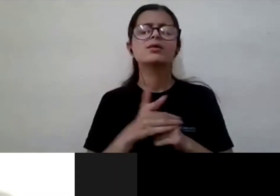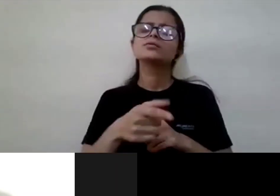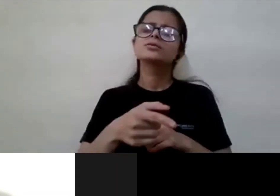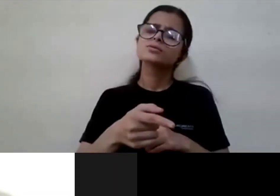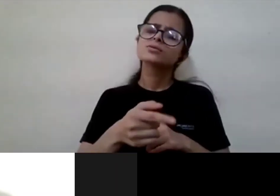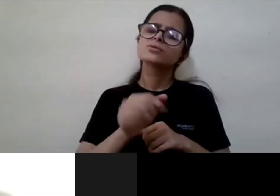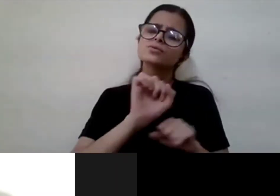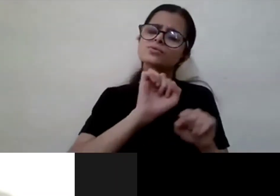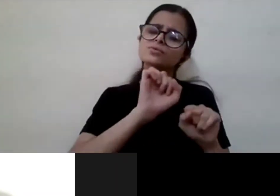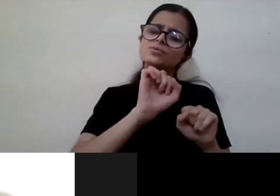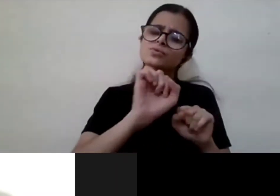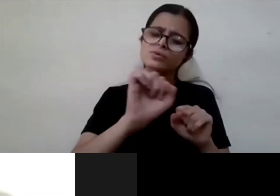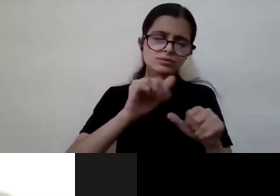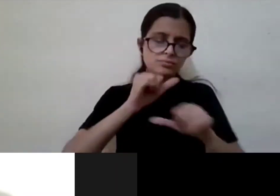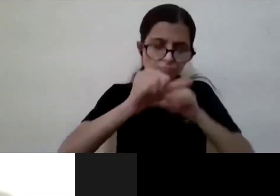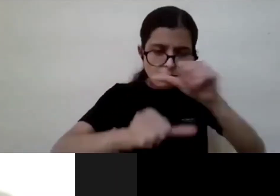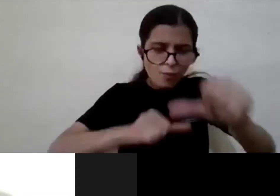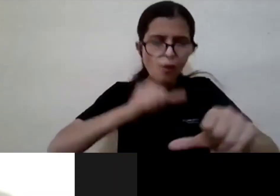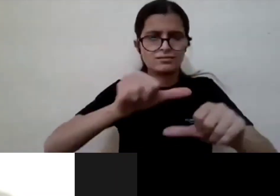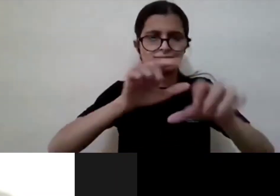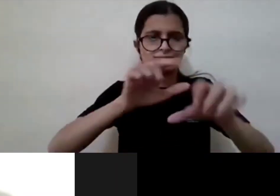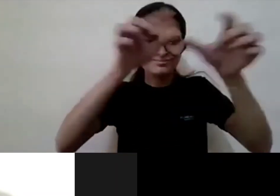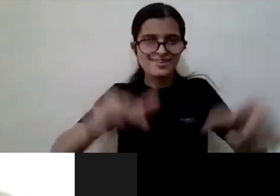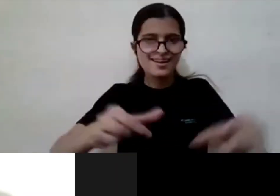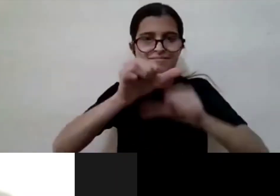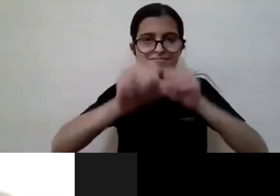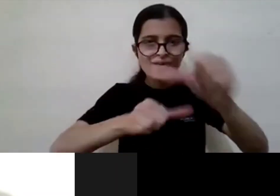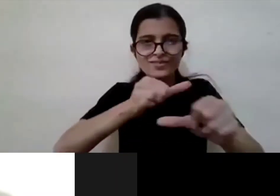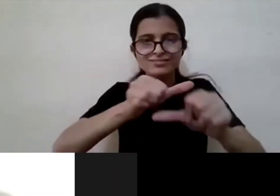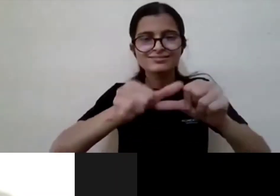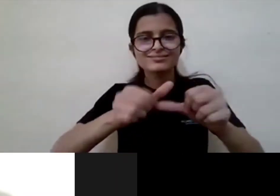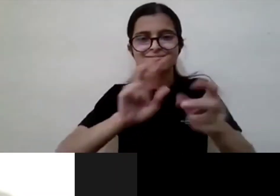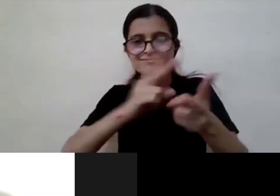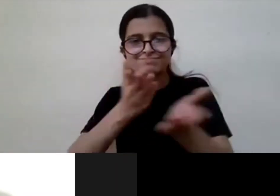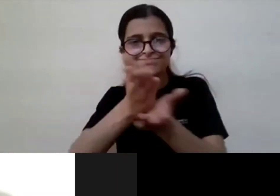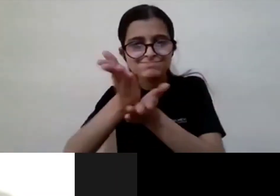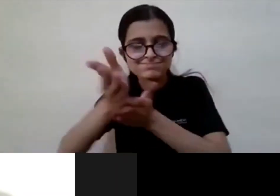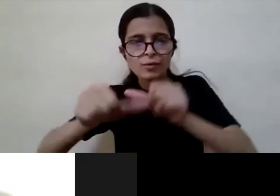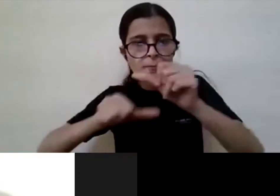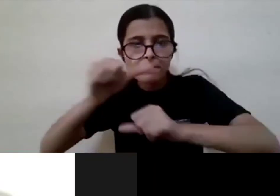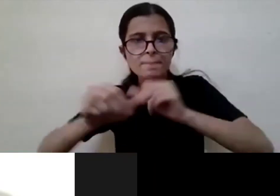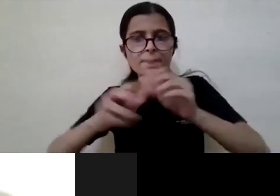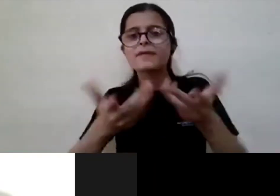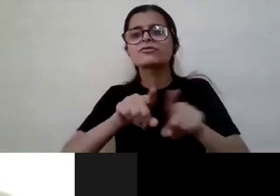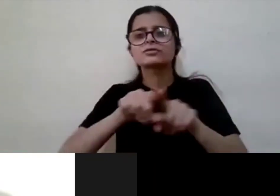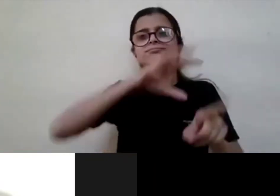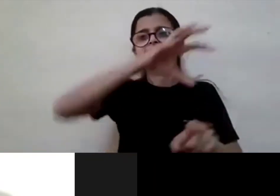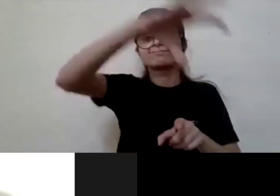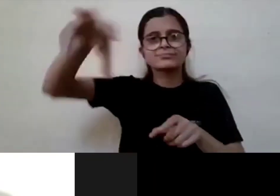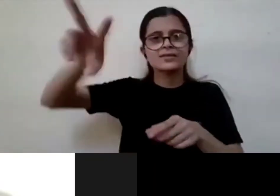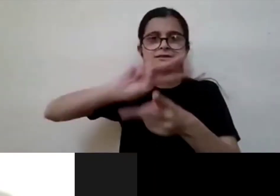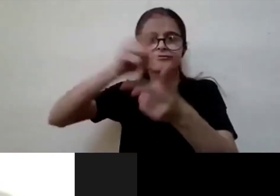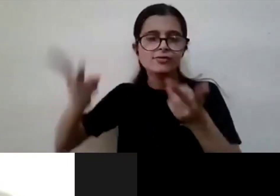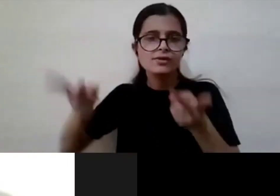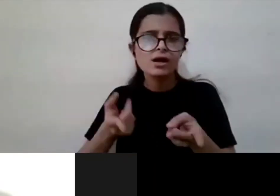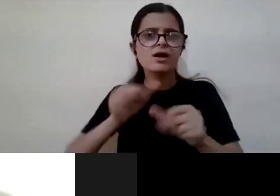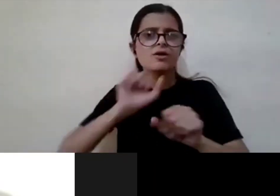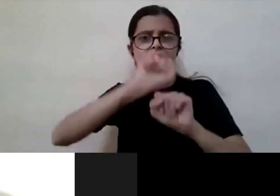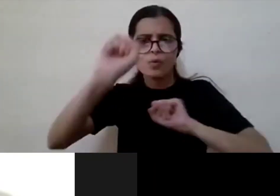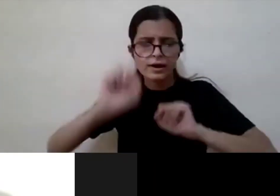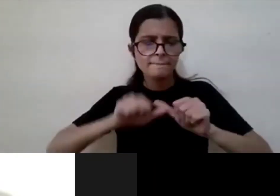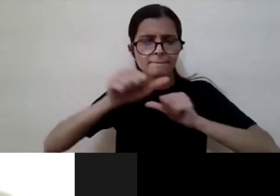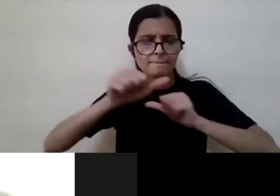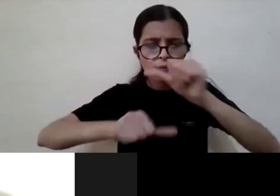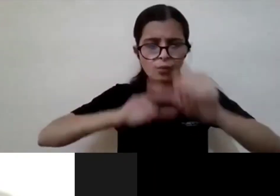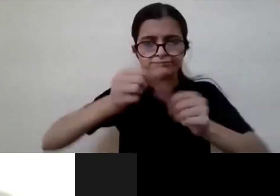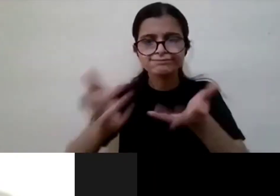is the process actually uh in in different regions of our country if i say then what is the process by which